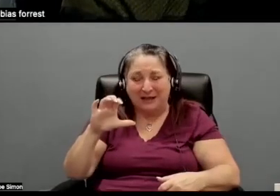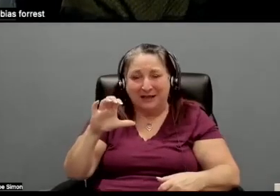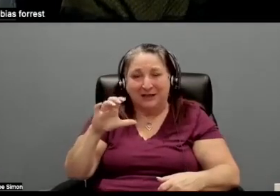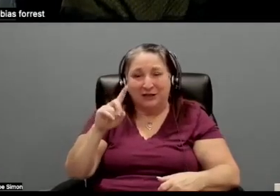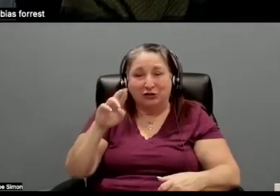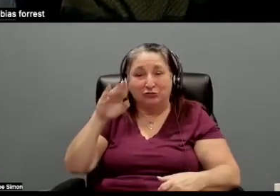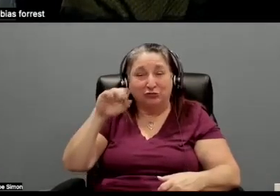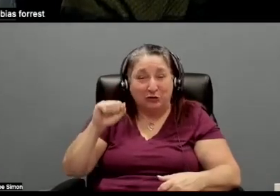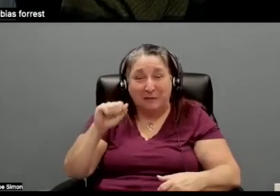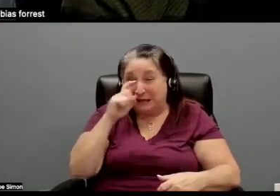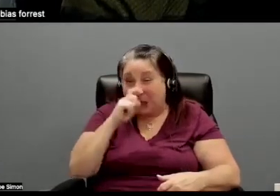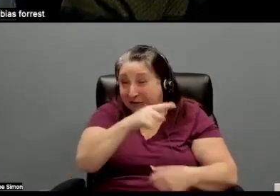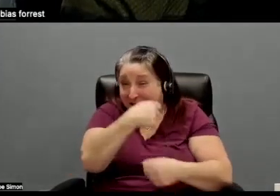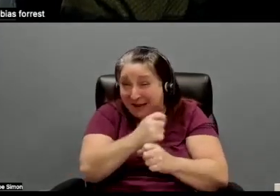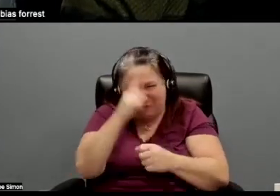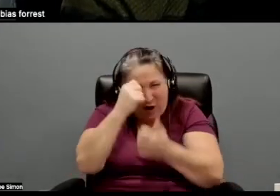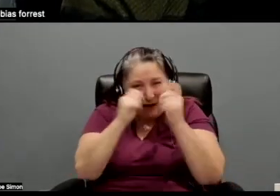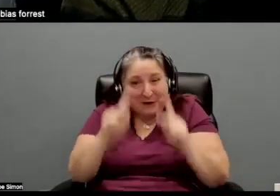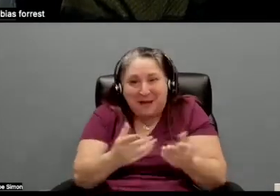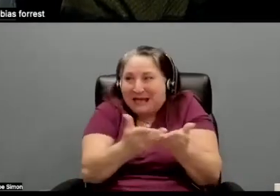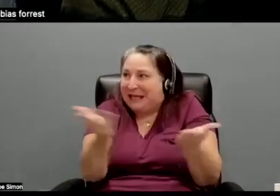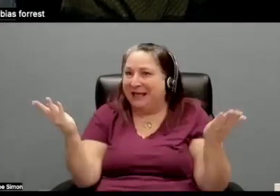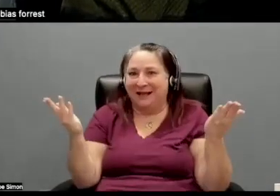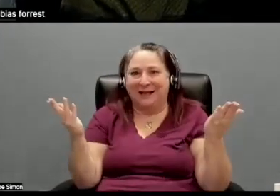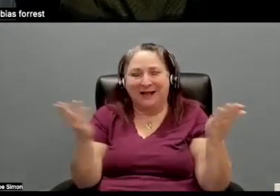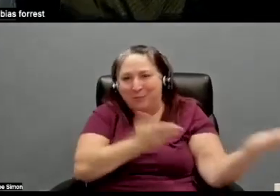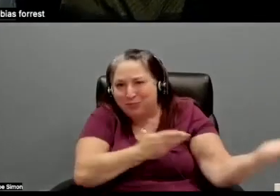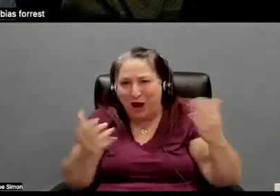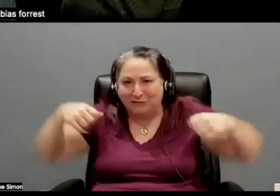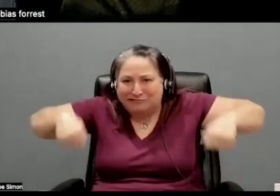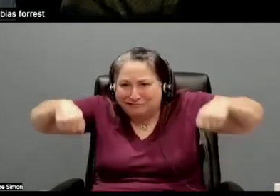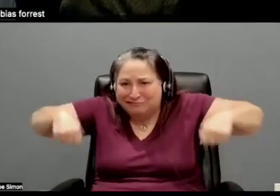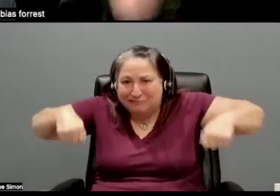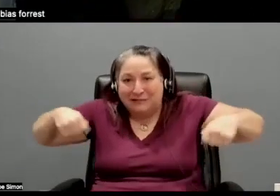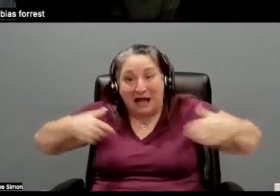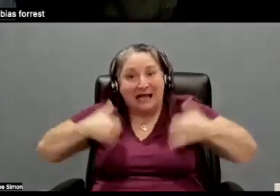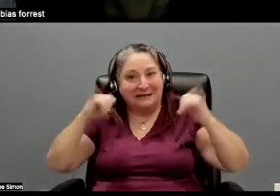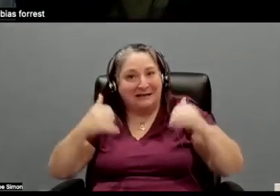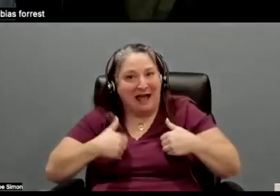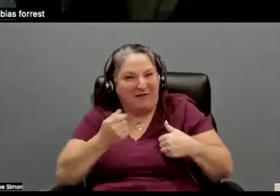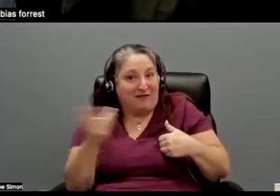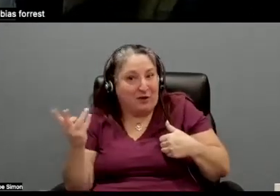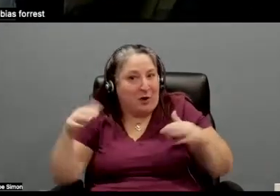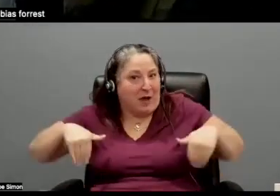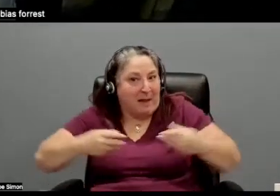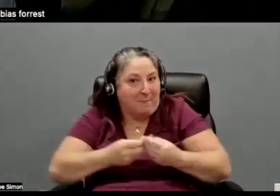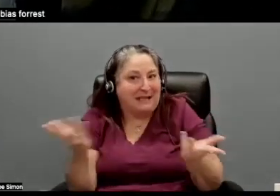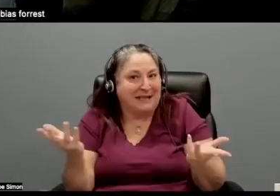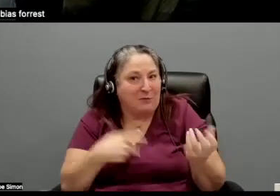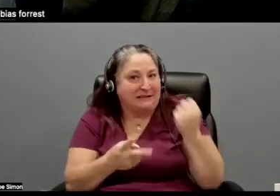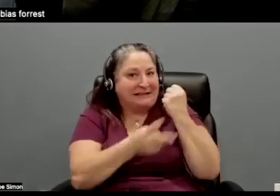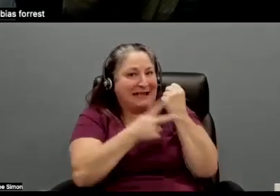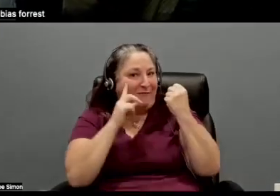For everybody. He, he brought, he brought, he brought so, and I still have a couple, I still have a couple that we haven't passed out. We reserved those for